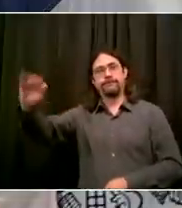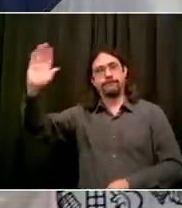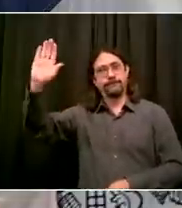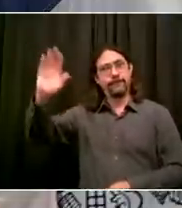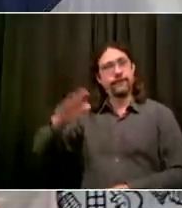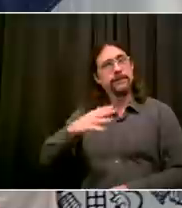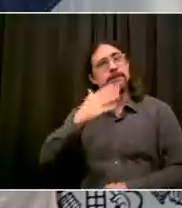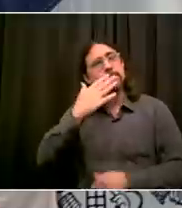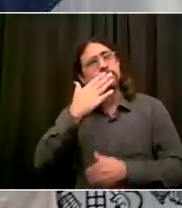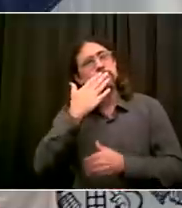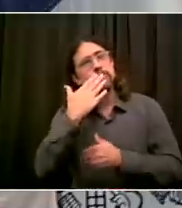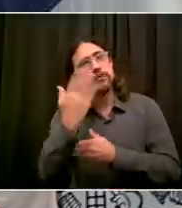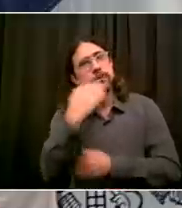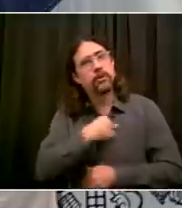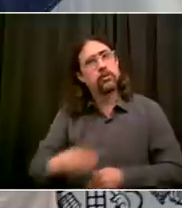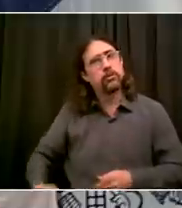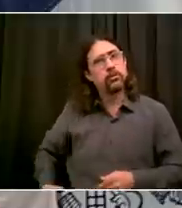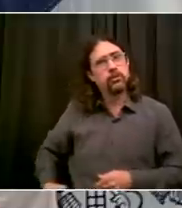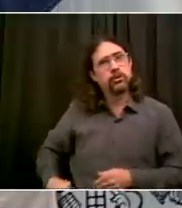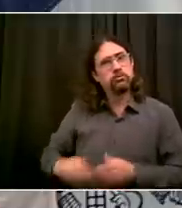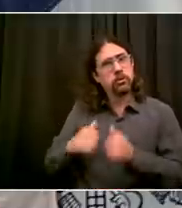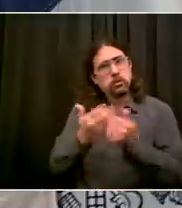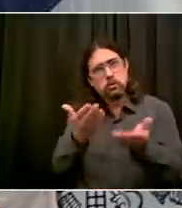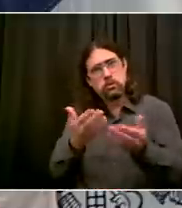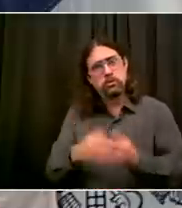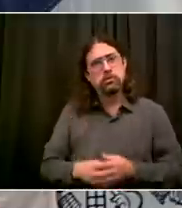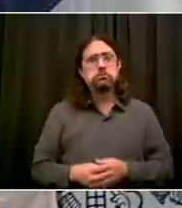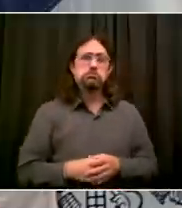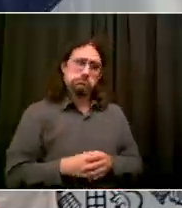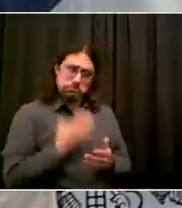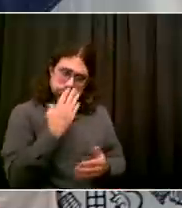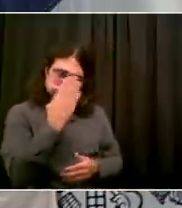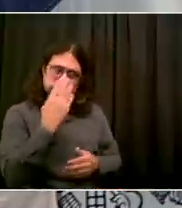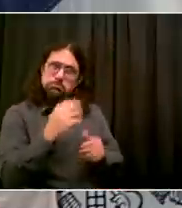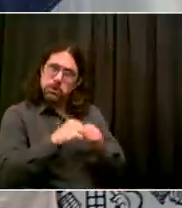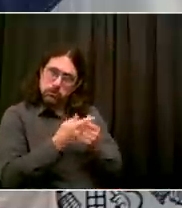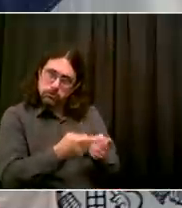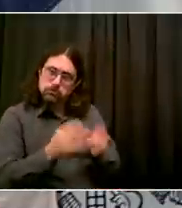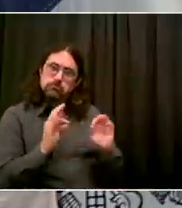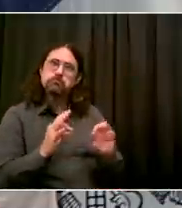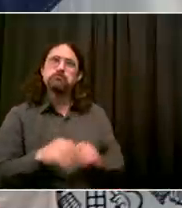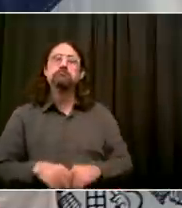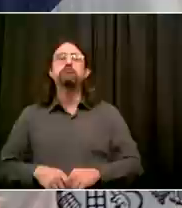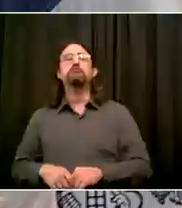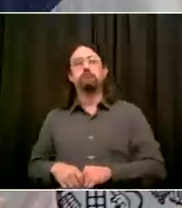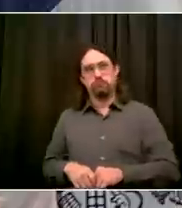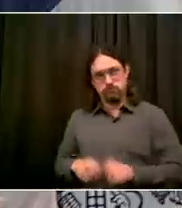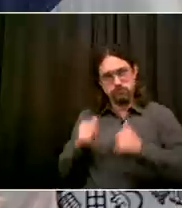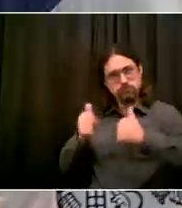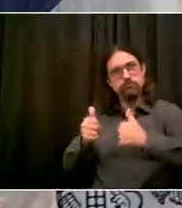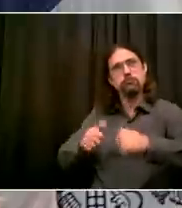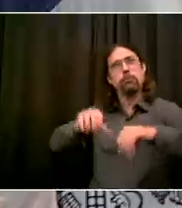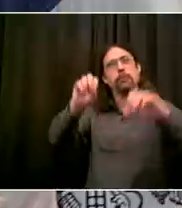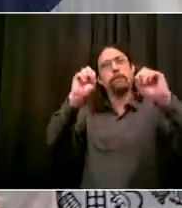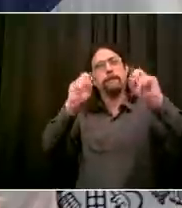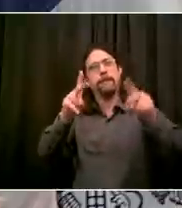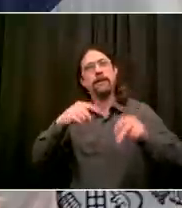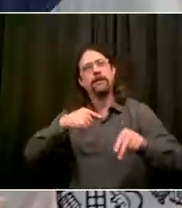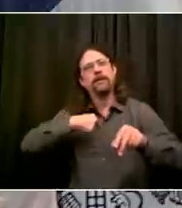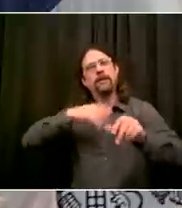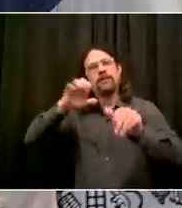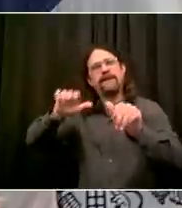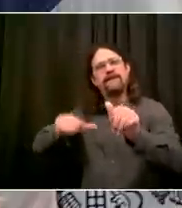you're going to kind of wait until the weather gets cooler to dine indoors. Are you concerned about